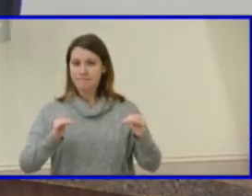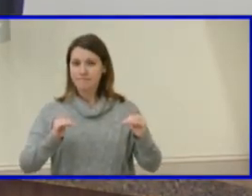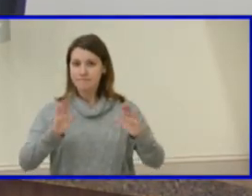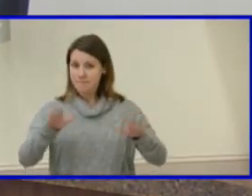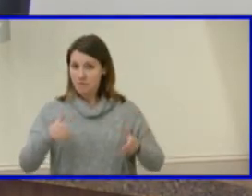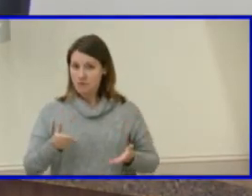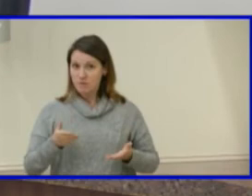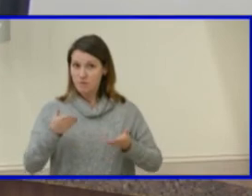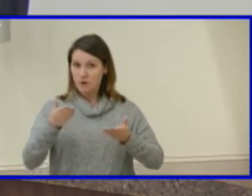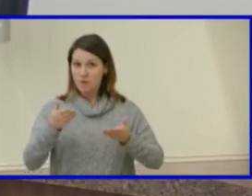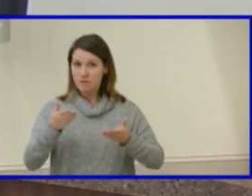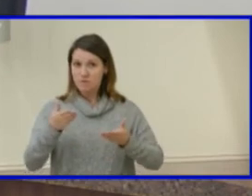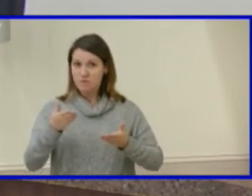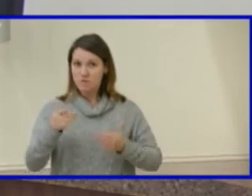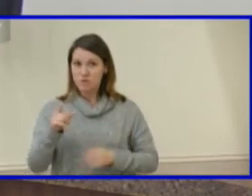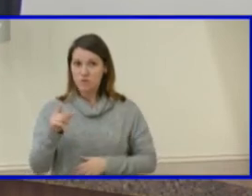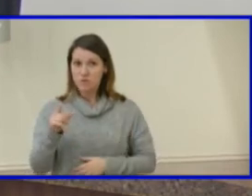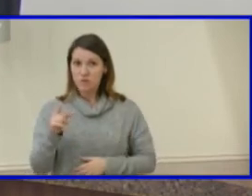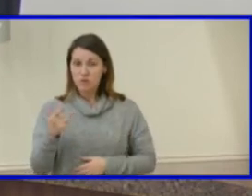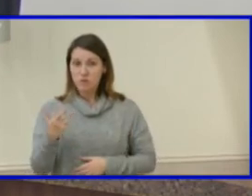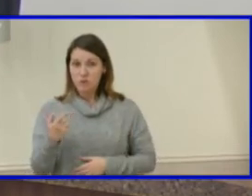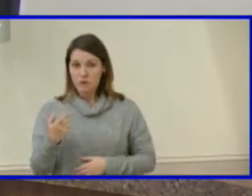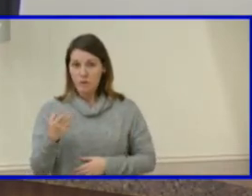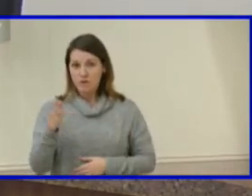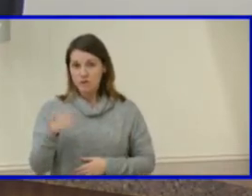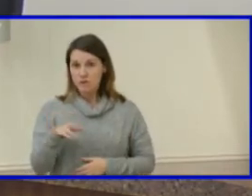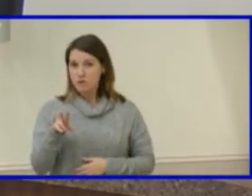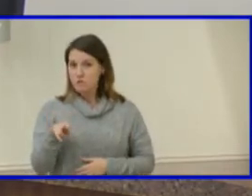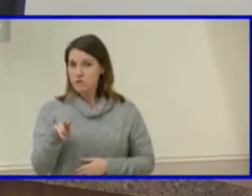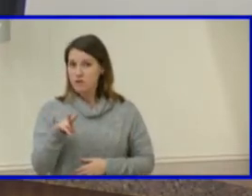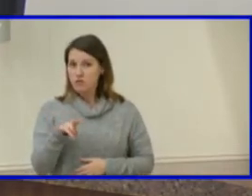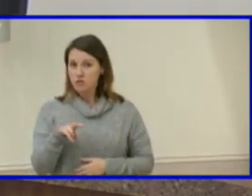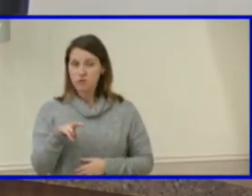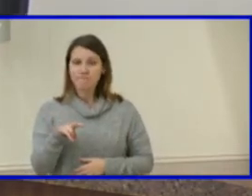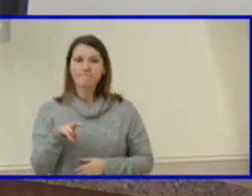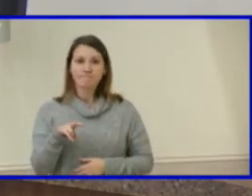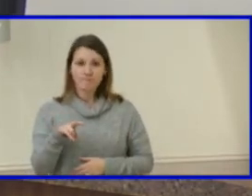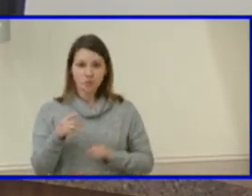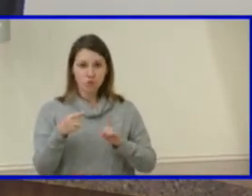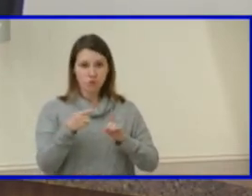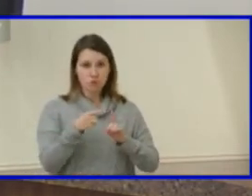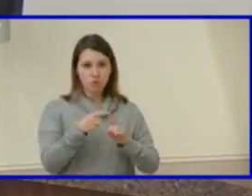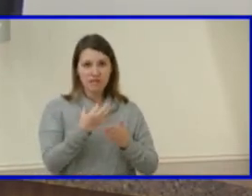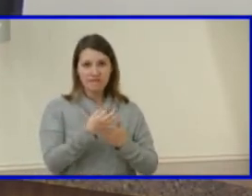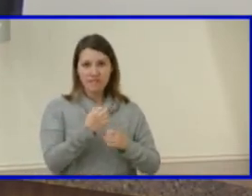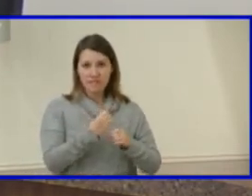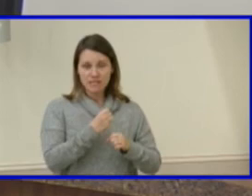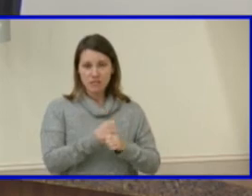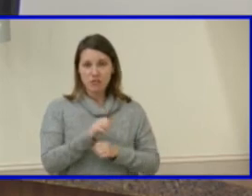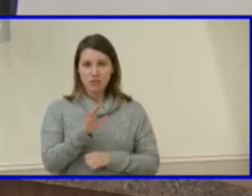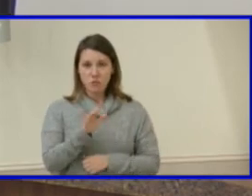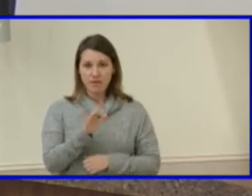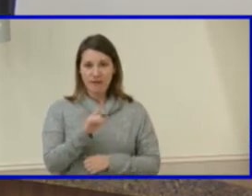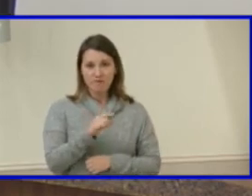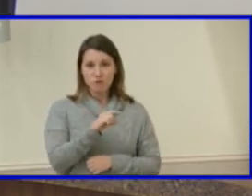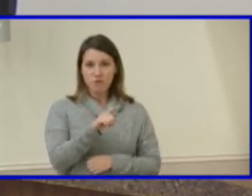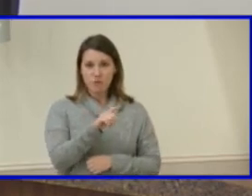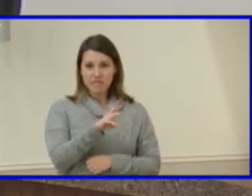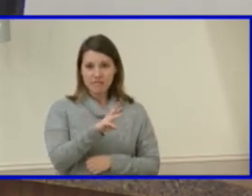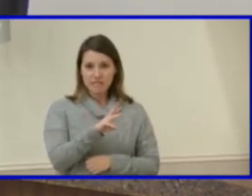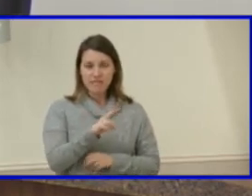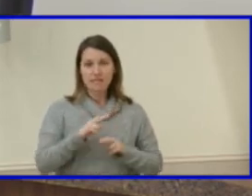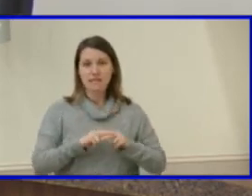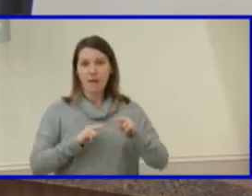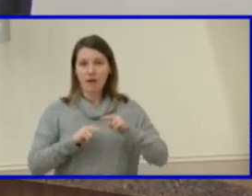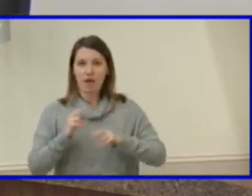2021 to 2022 to fiscal year 2025 to 2026 capital improvement plan. You'll recall at the